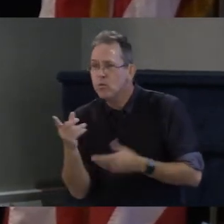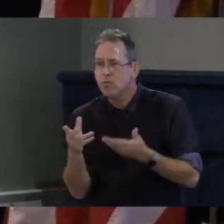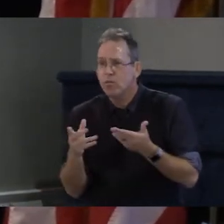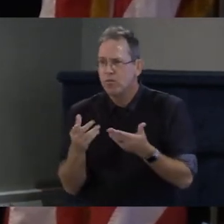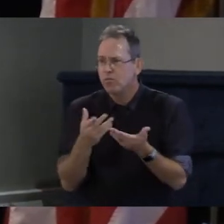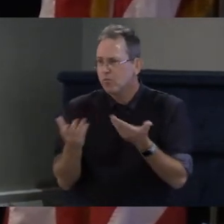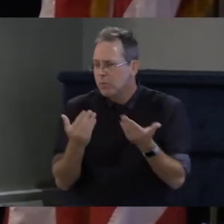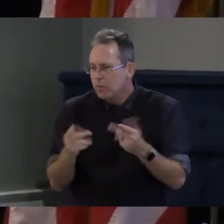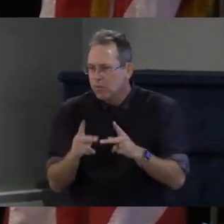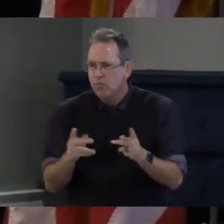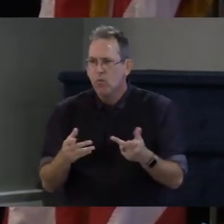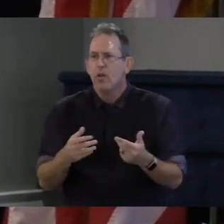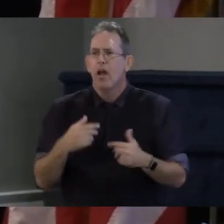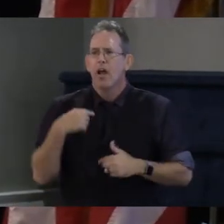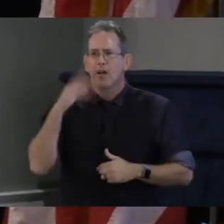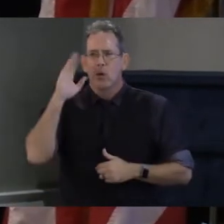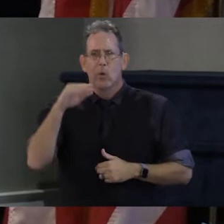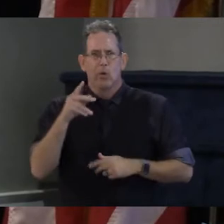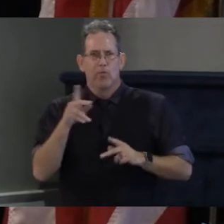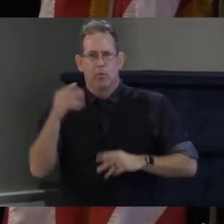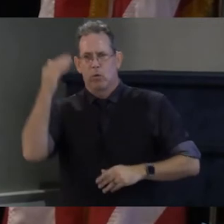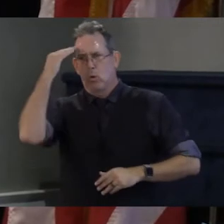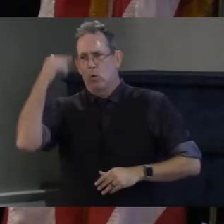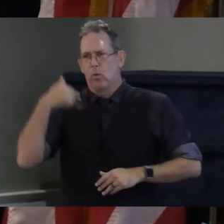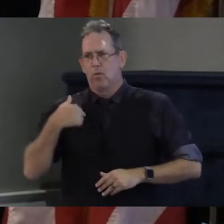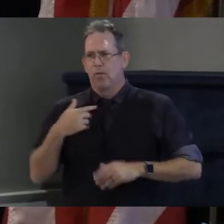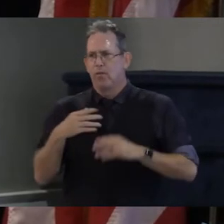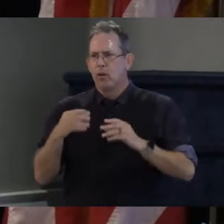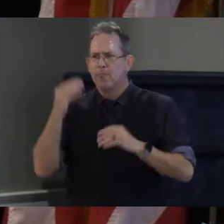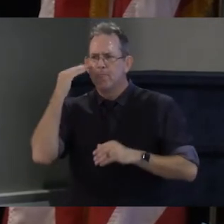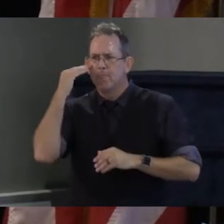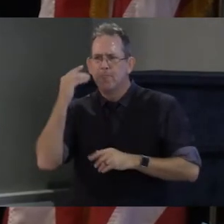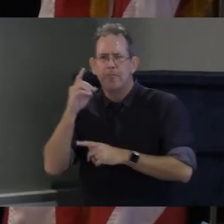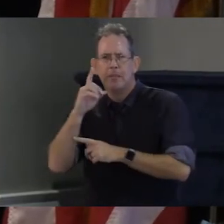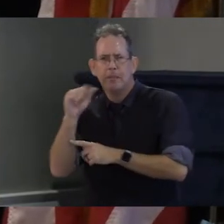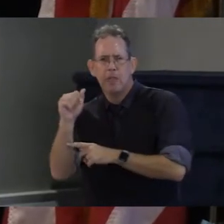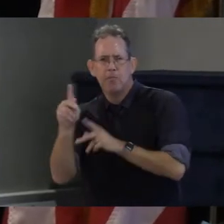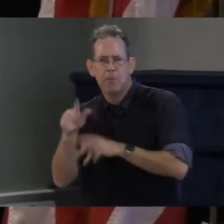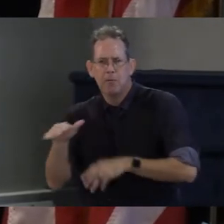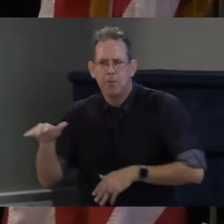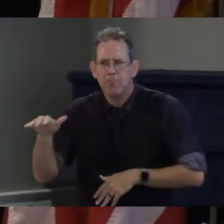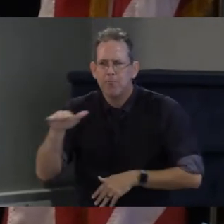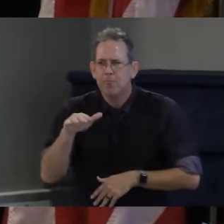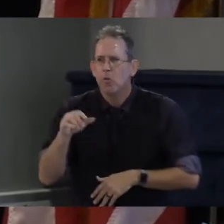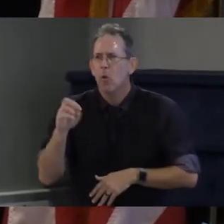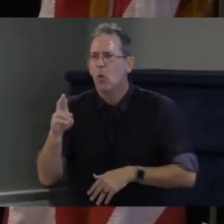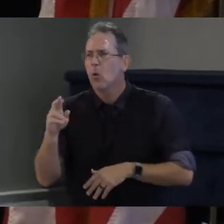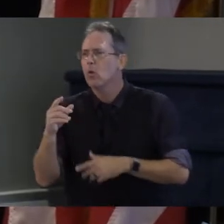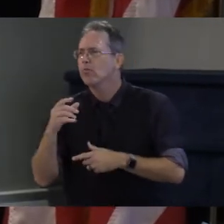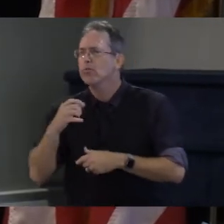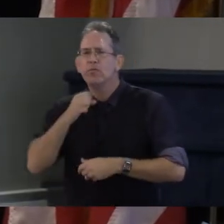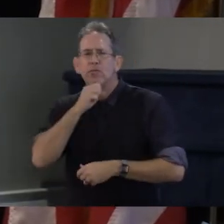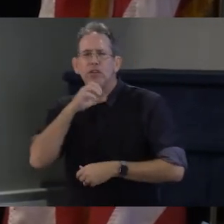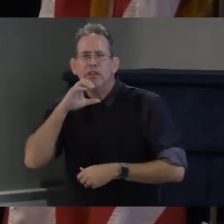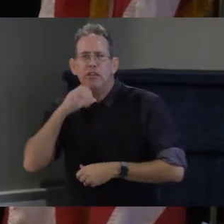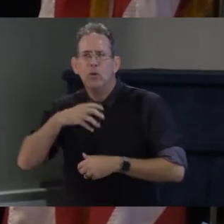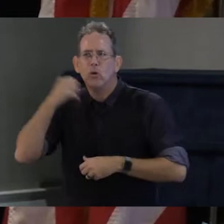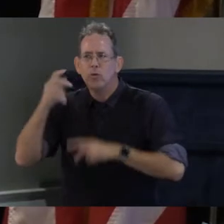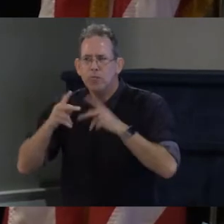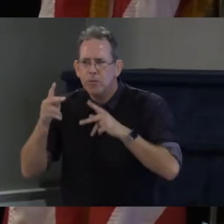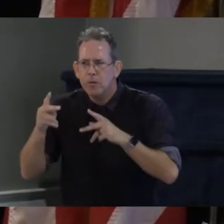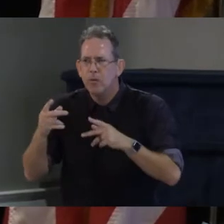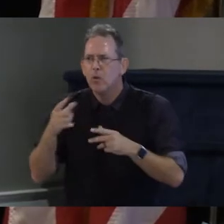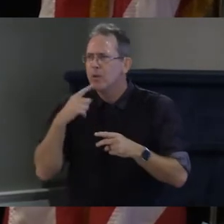folks with disabilities our seniors need assistance need help and consideration